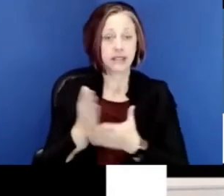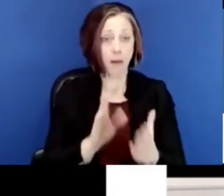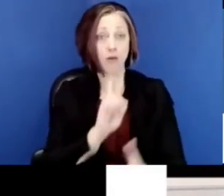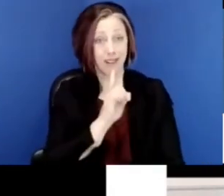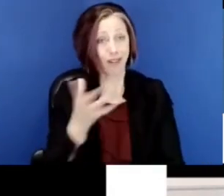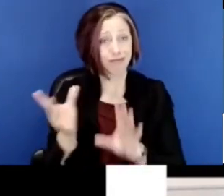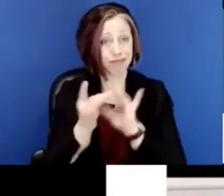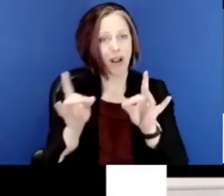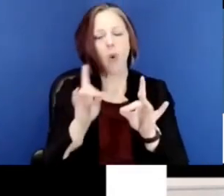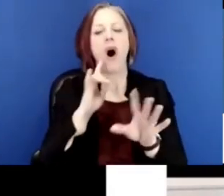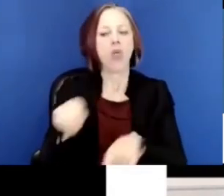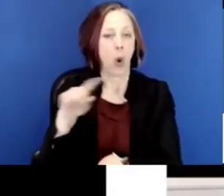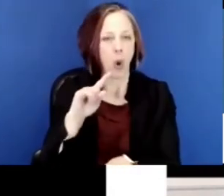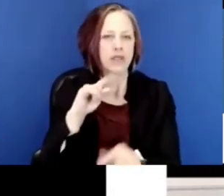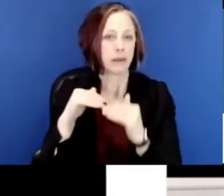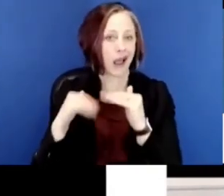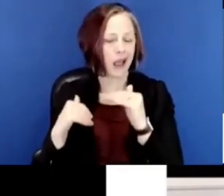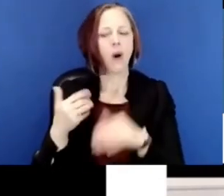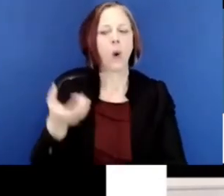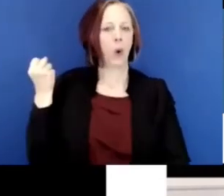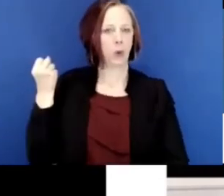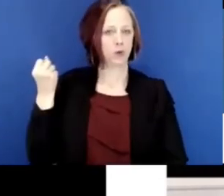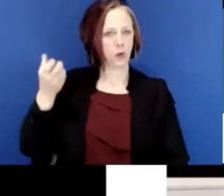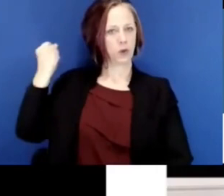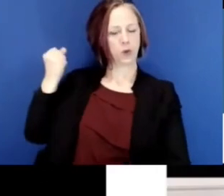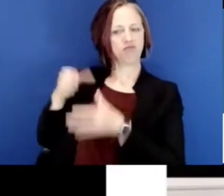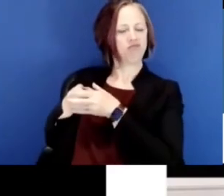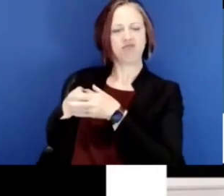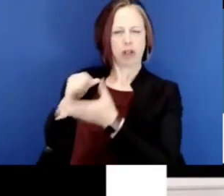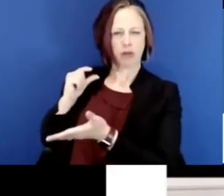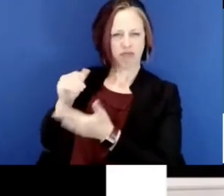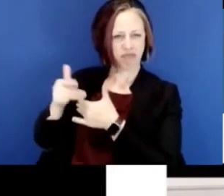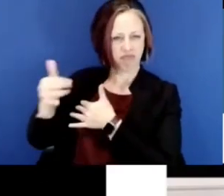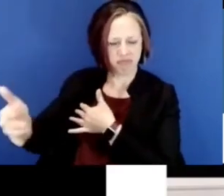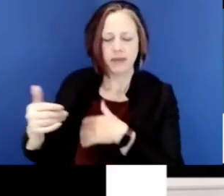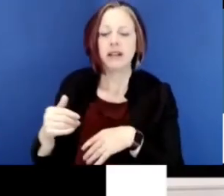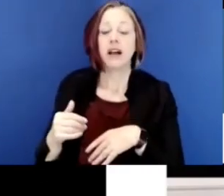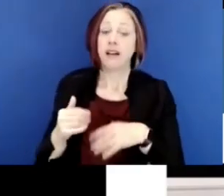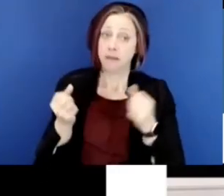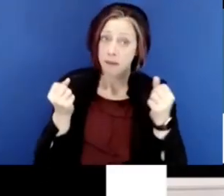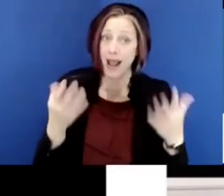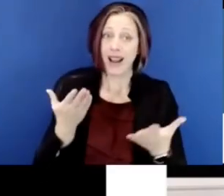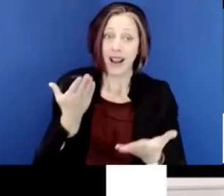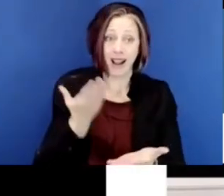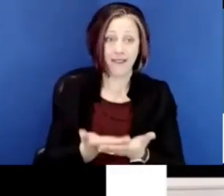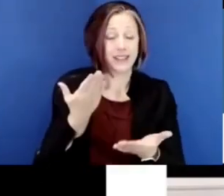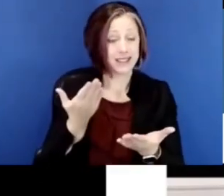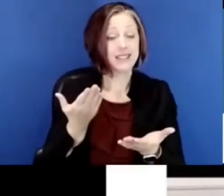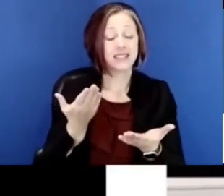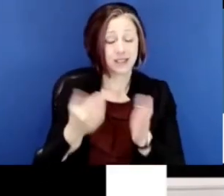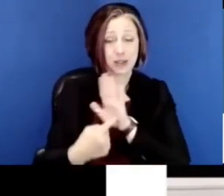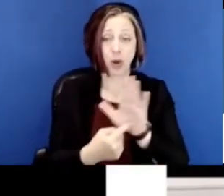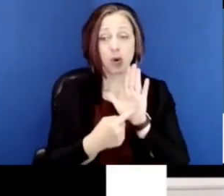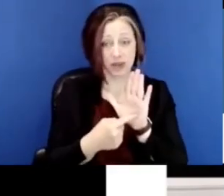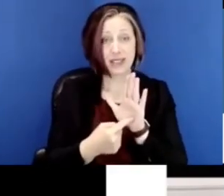Some people have even said, let's hold back whole cohorts of children in school. We have a lot of evidence